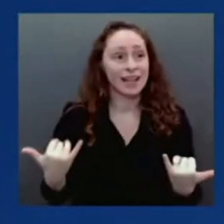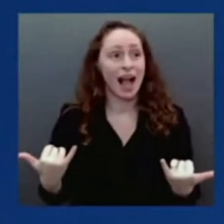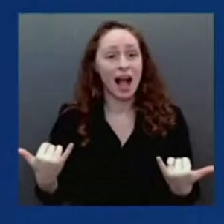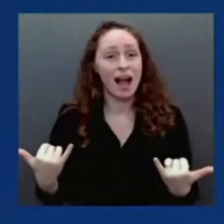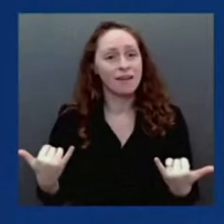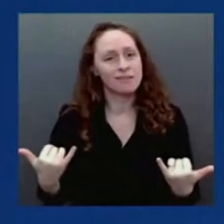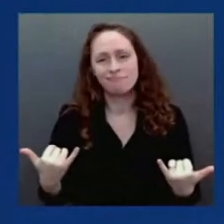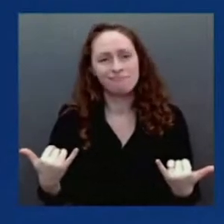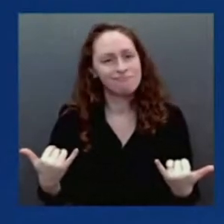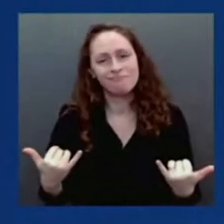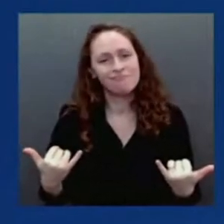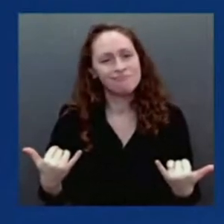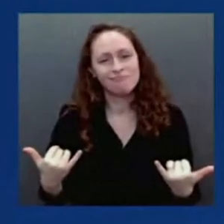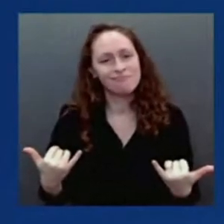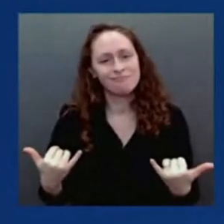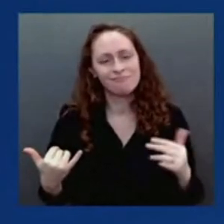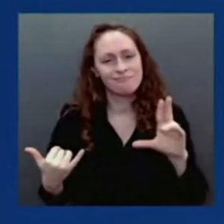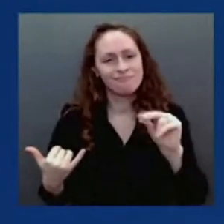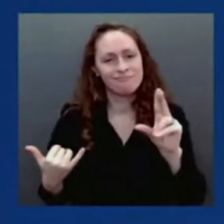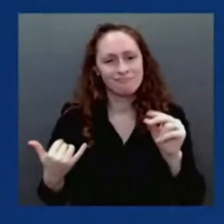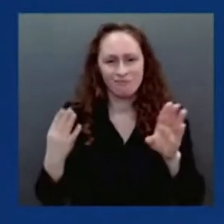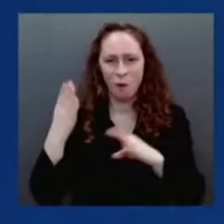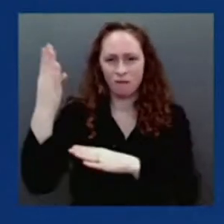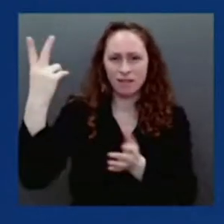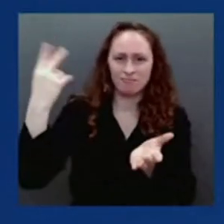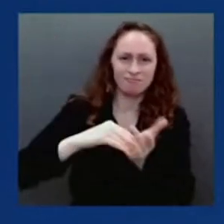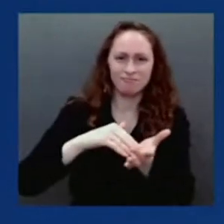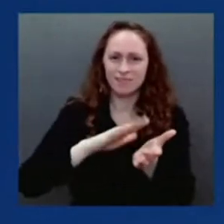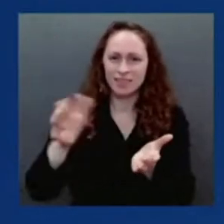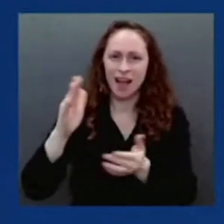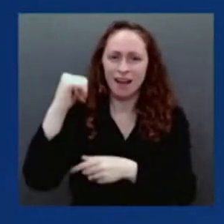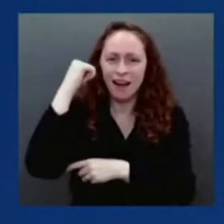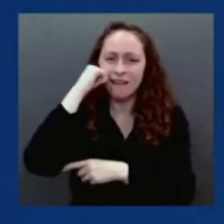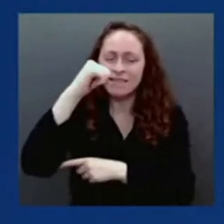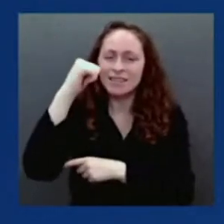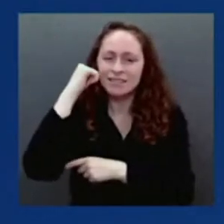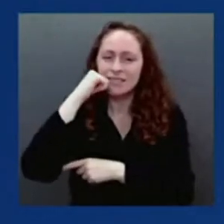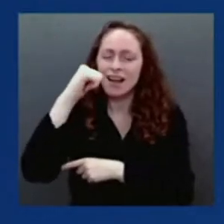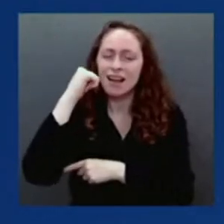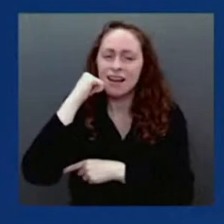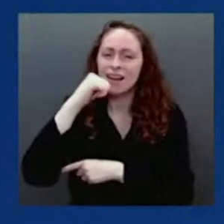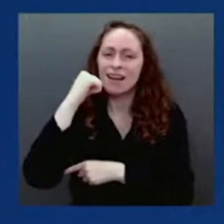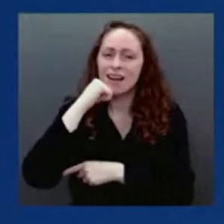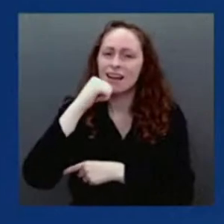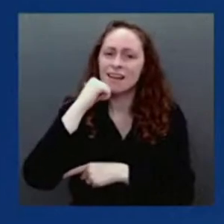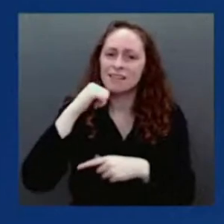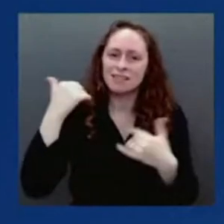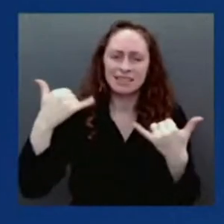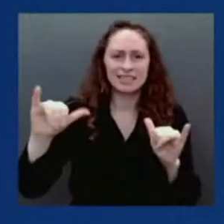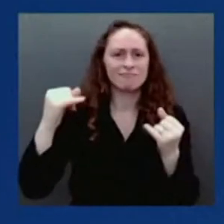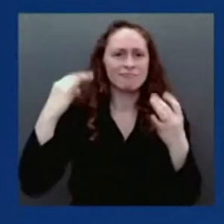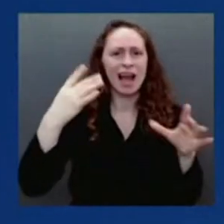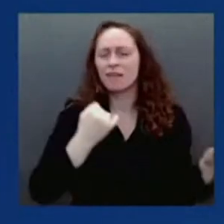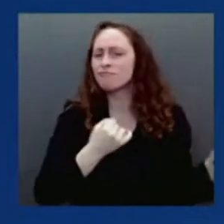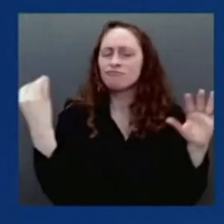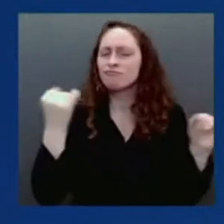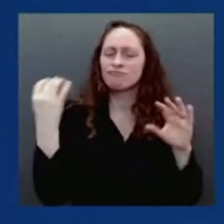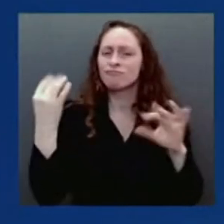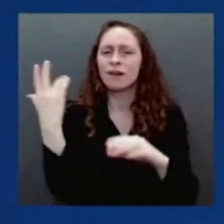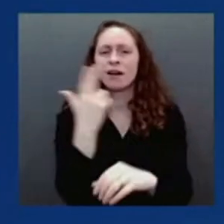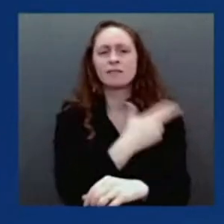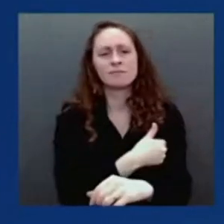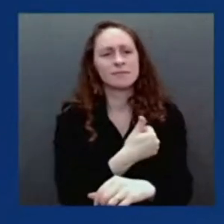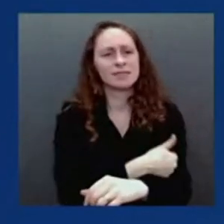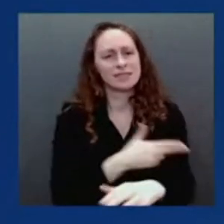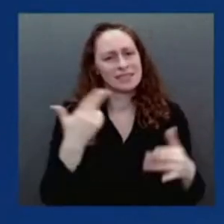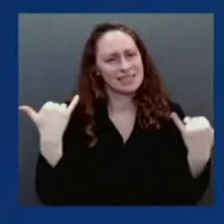hospitalizations, and you have people who are now getting infected to the tune of somewhere around 700,000 a day, we're not there yet.